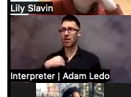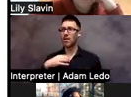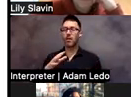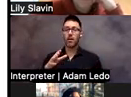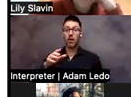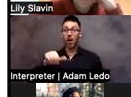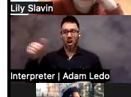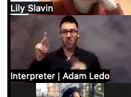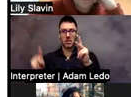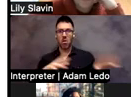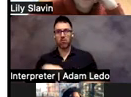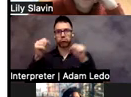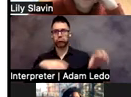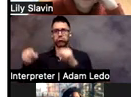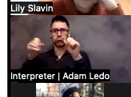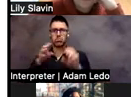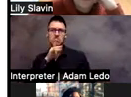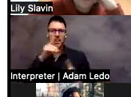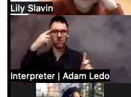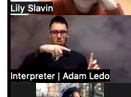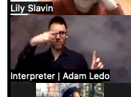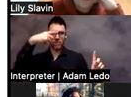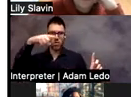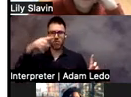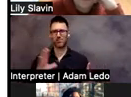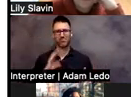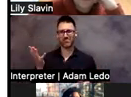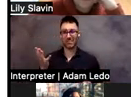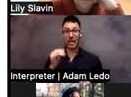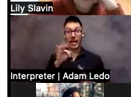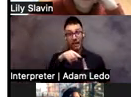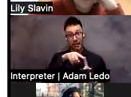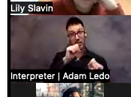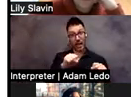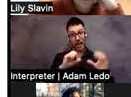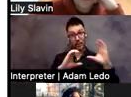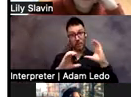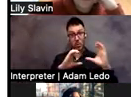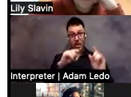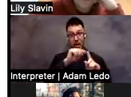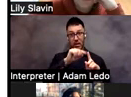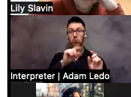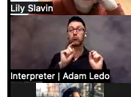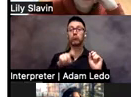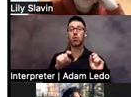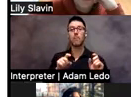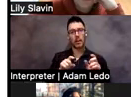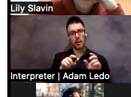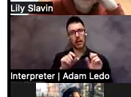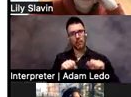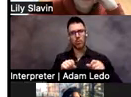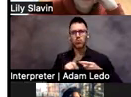the children. When they have a way to communicate, they should be asking for what they want when possible. So